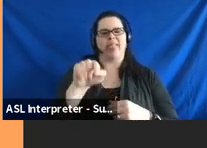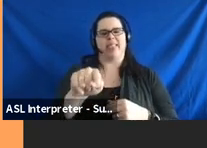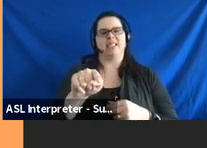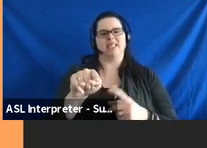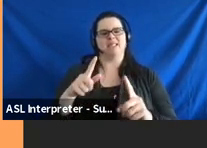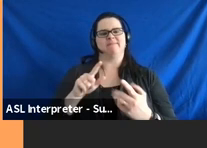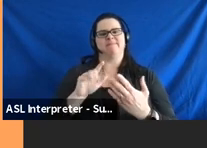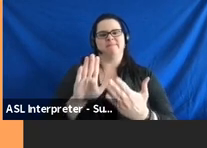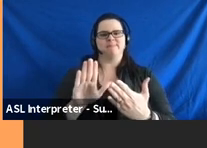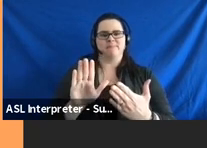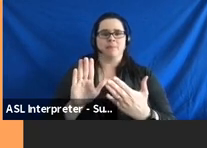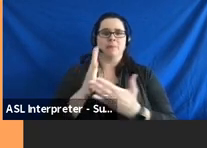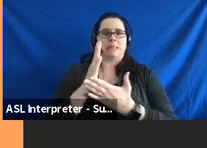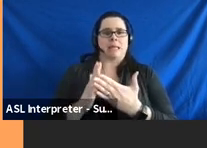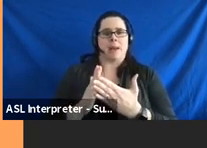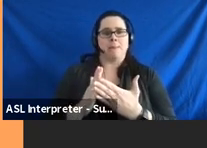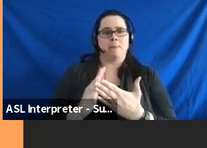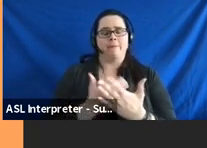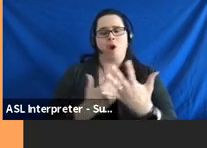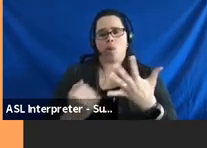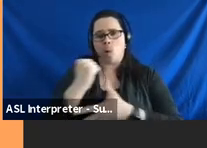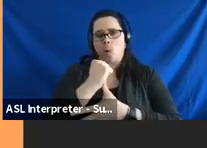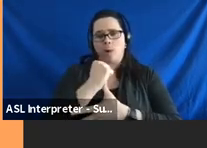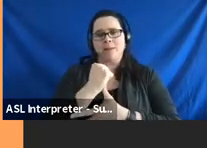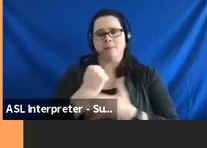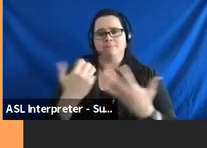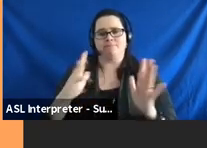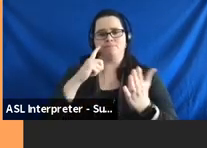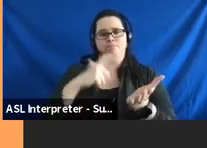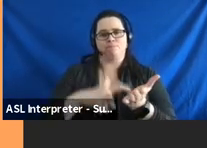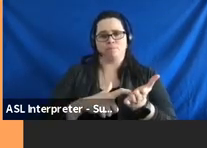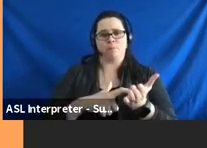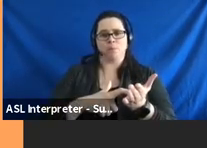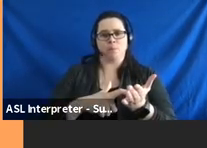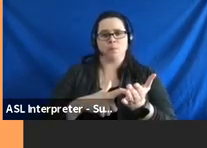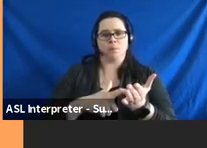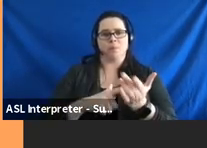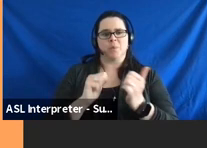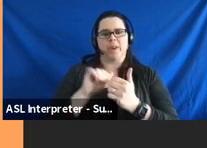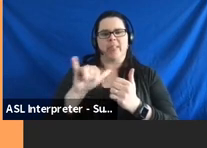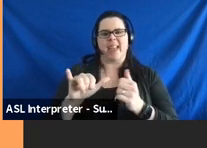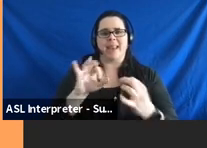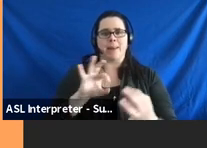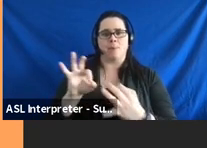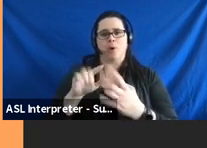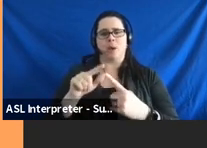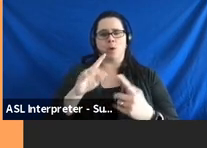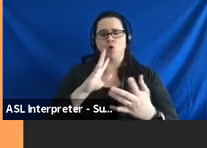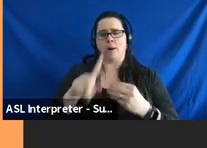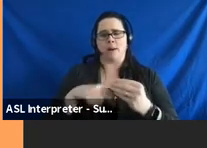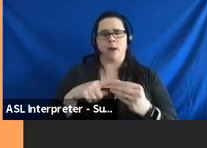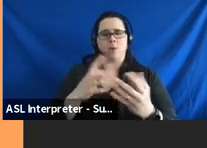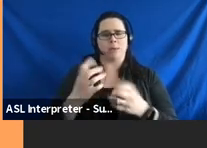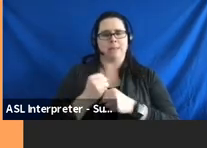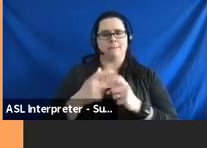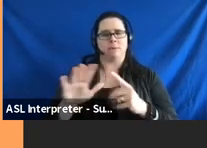to some of our priorities that were identified with that input that we talked about that we received